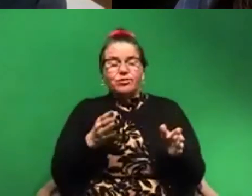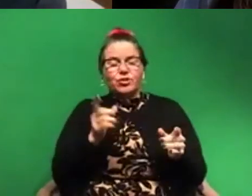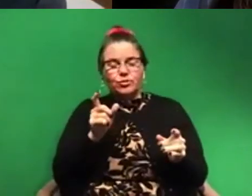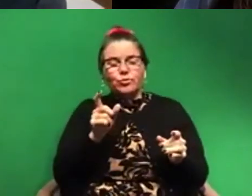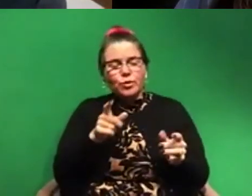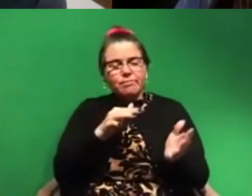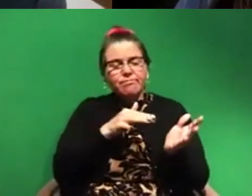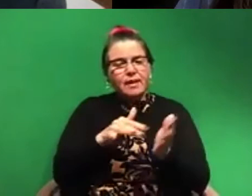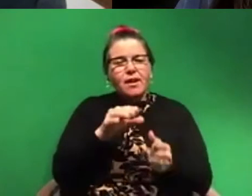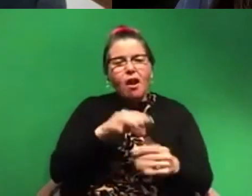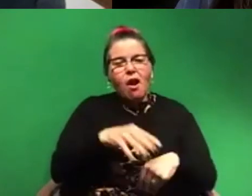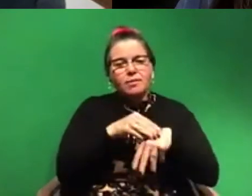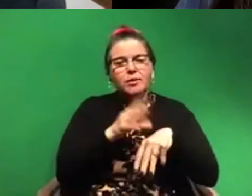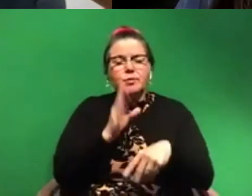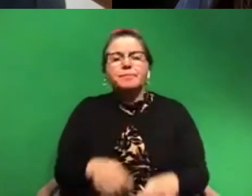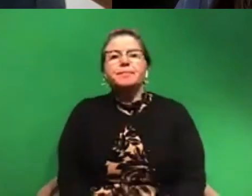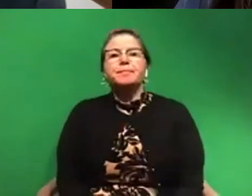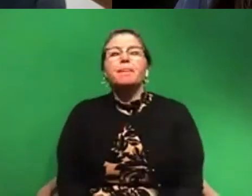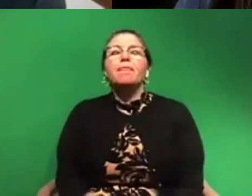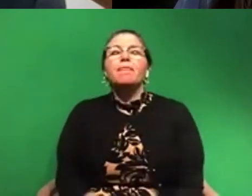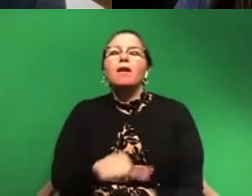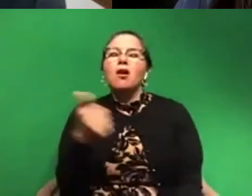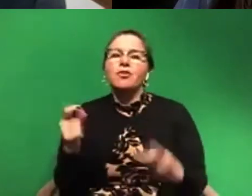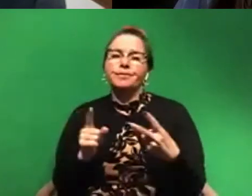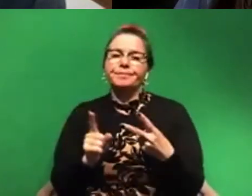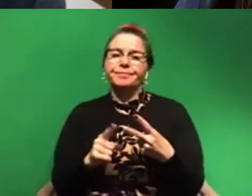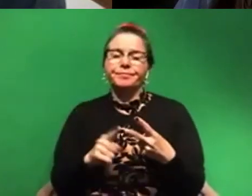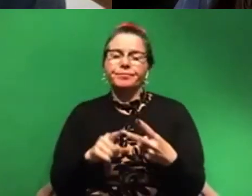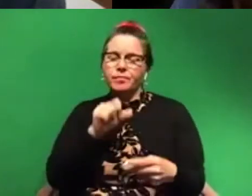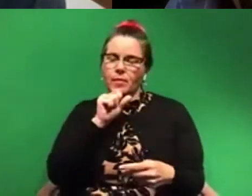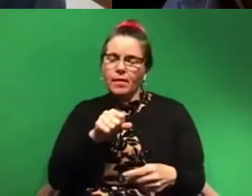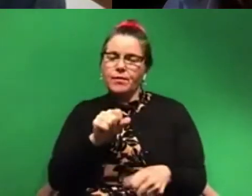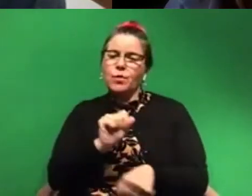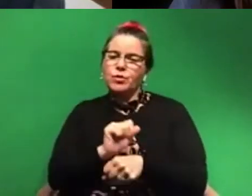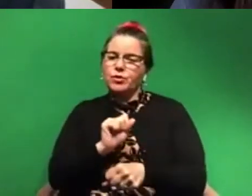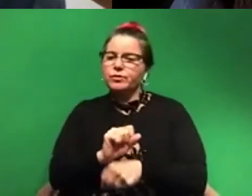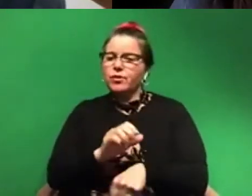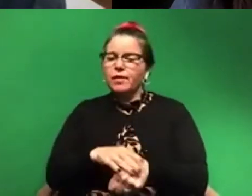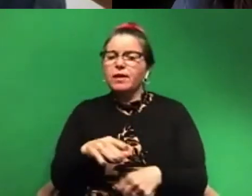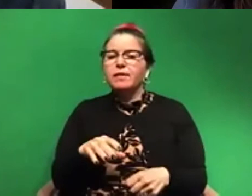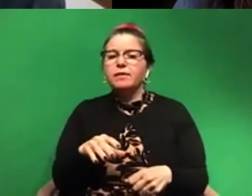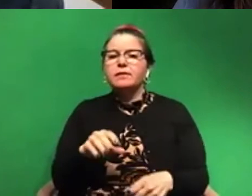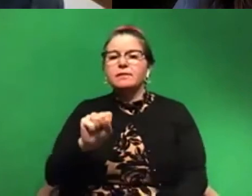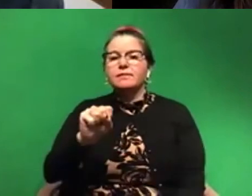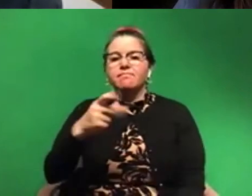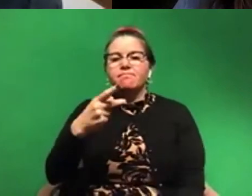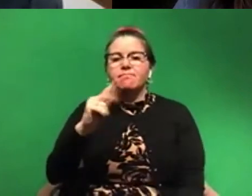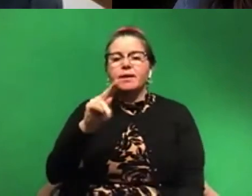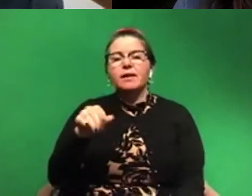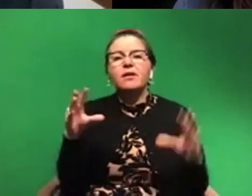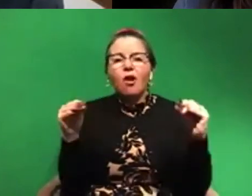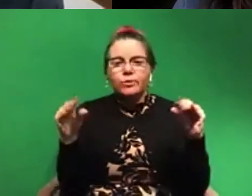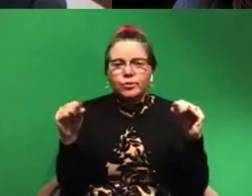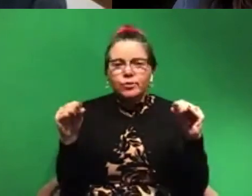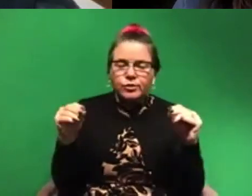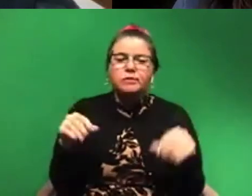other one that I ended up really loving because I worked on it for a while was spiny lobsters. Um, ended up working on them in Florida for a while. We were